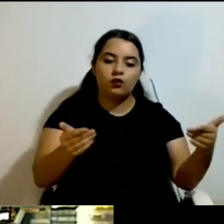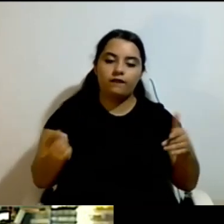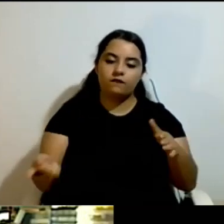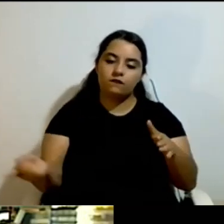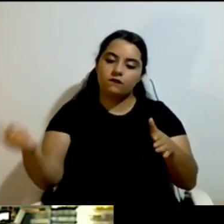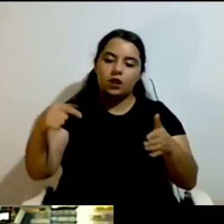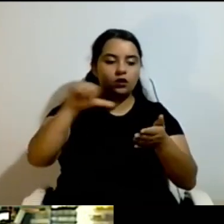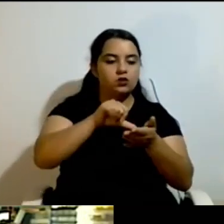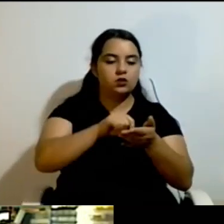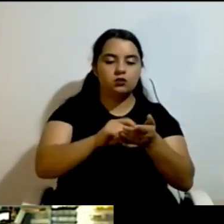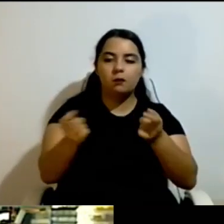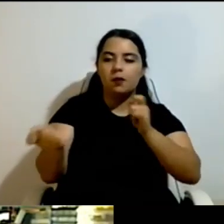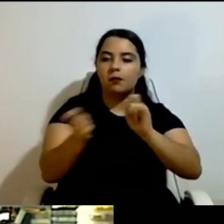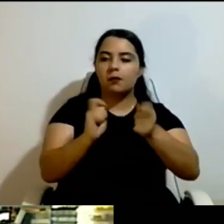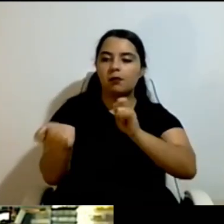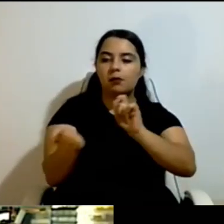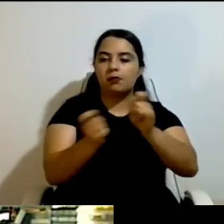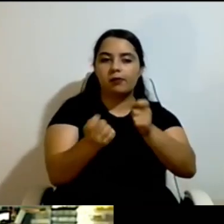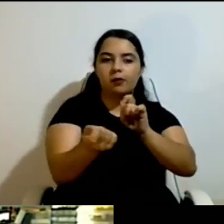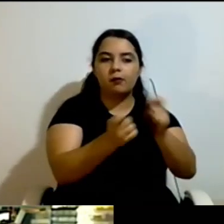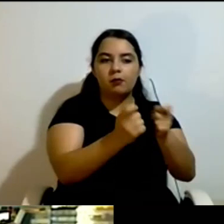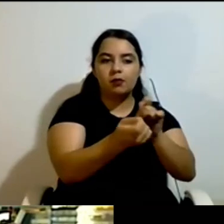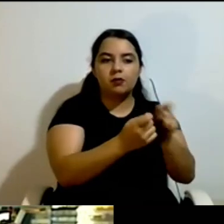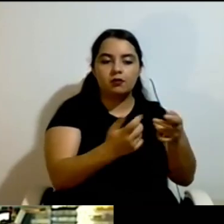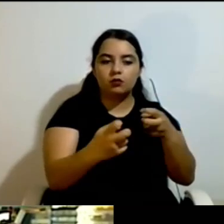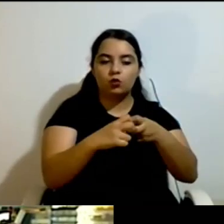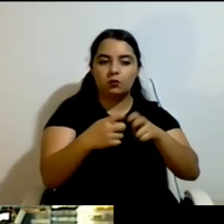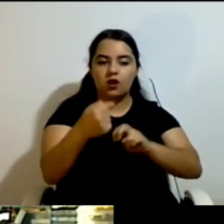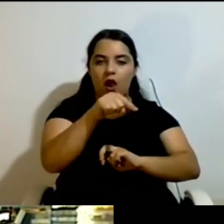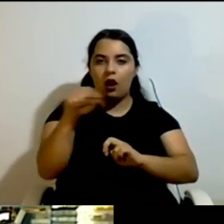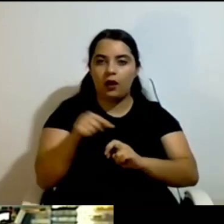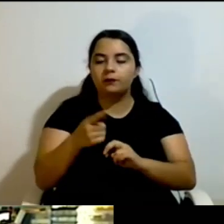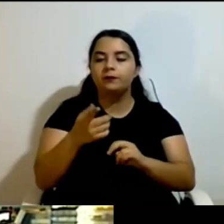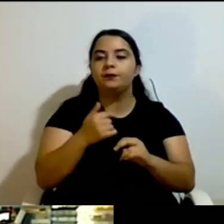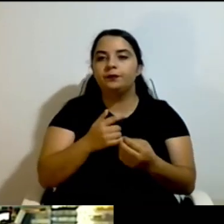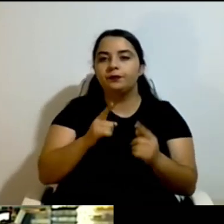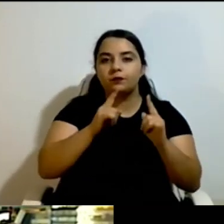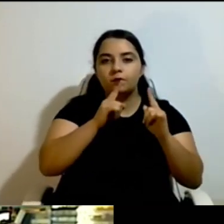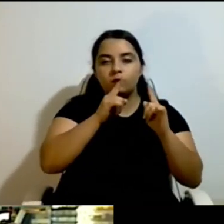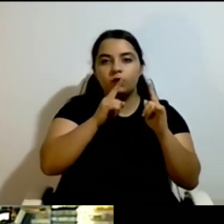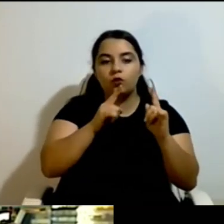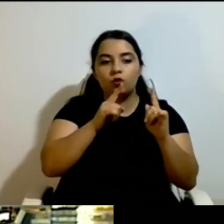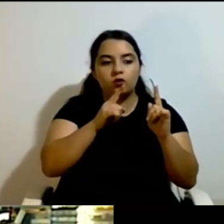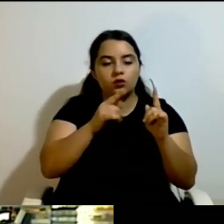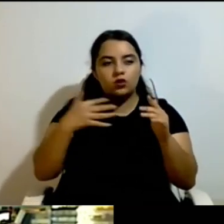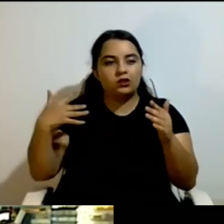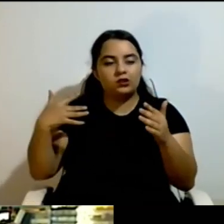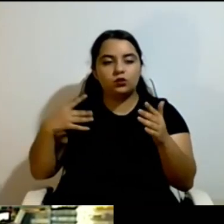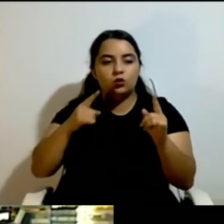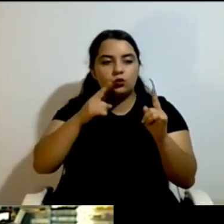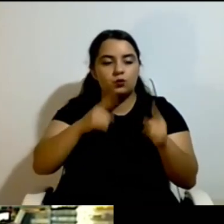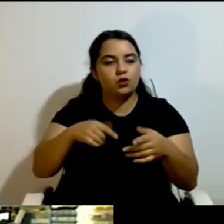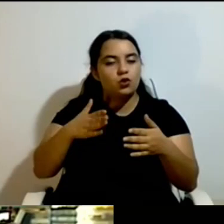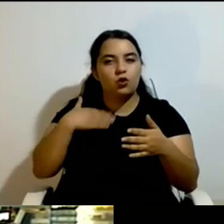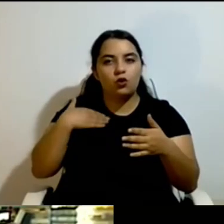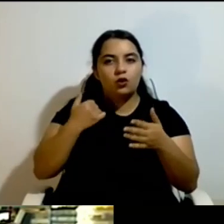themselves. From the very beginning, we did not want to support them in a way that they would become